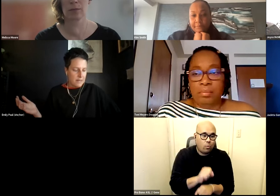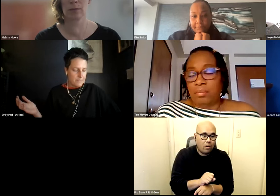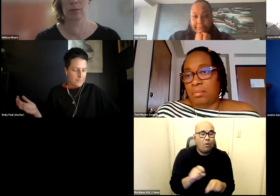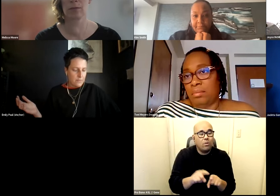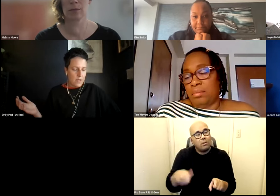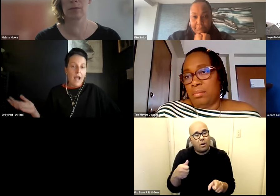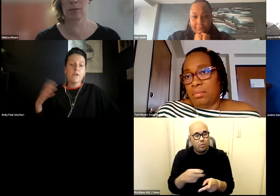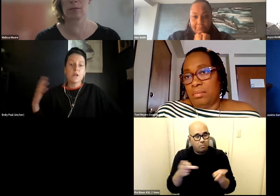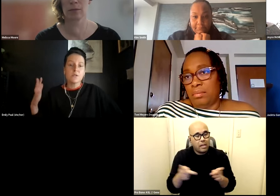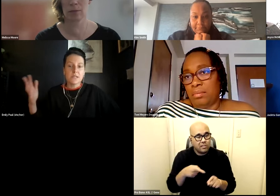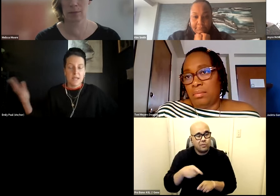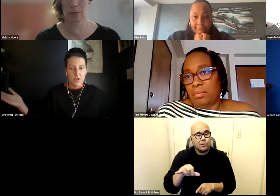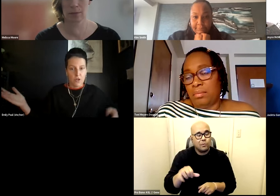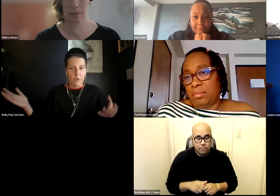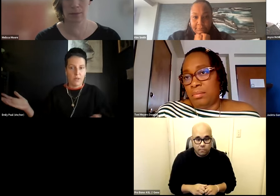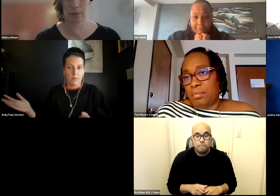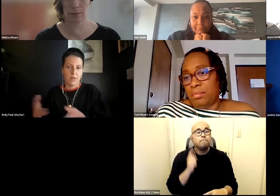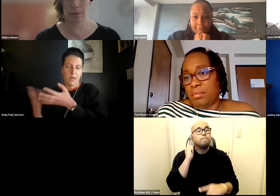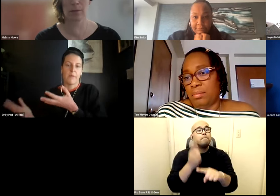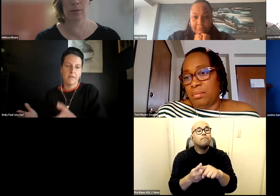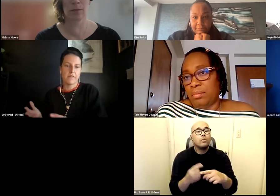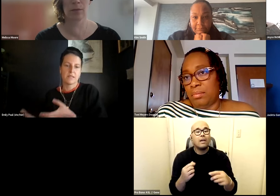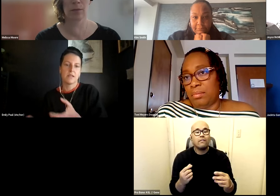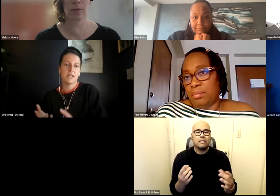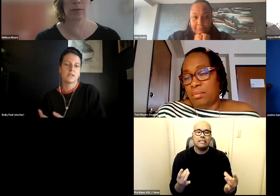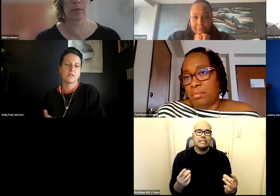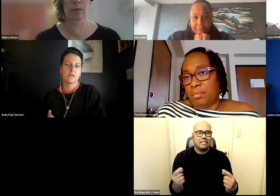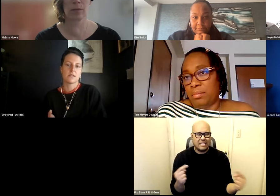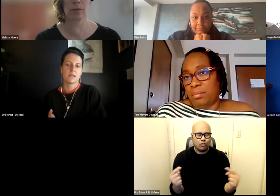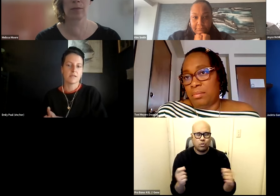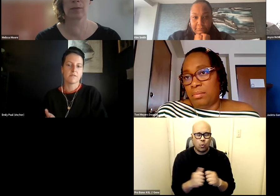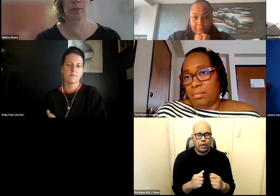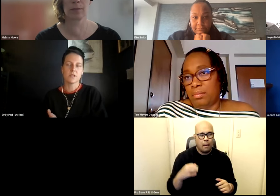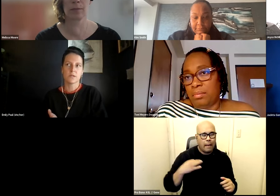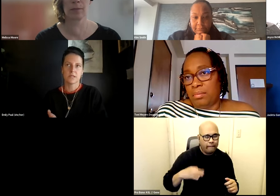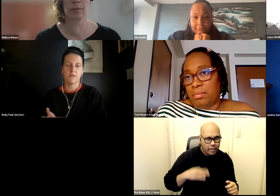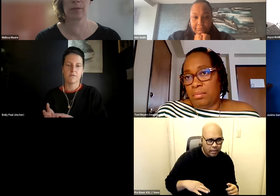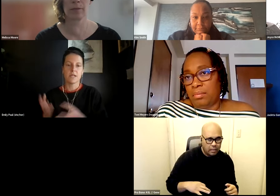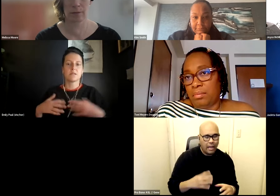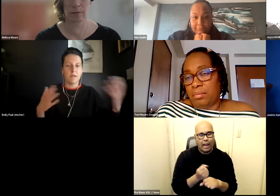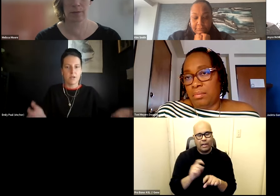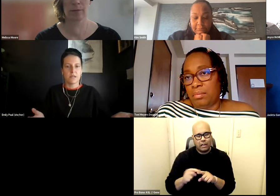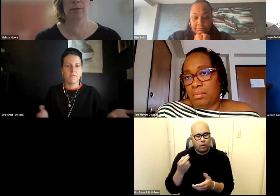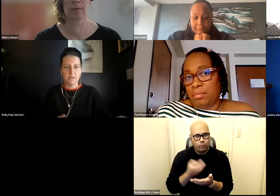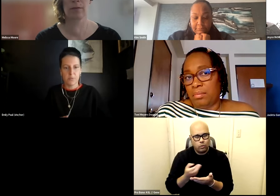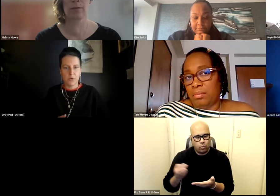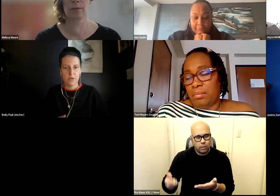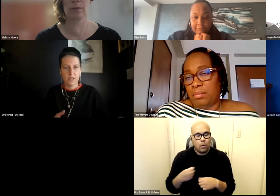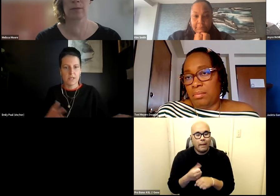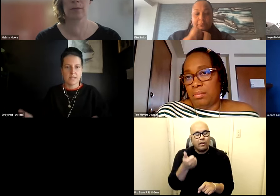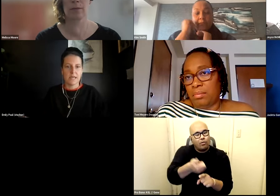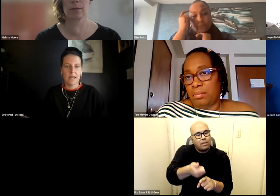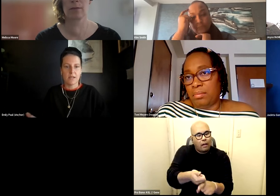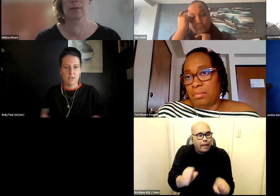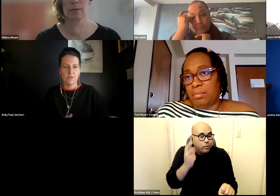um and there's also this tension with with like benefits and needing to to get different resources of needing to make yourself visible